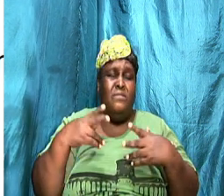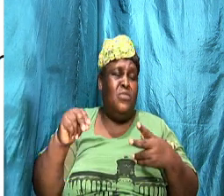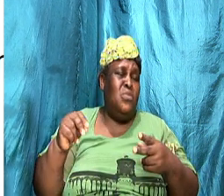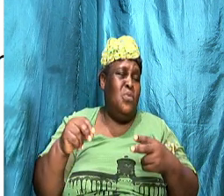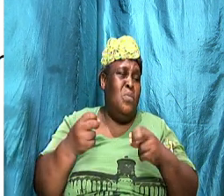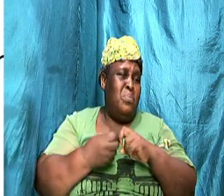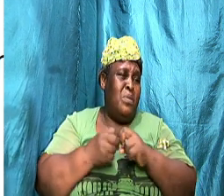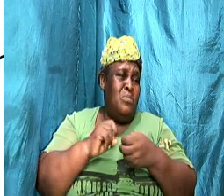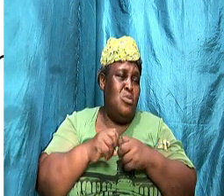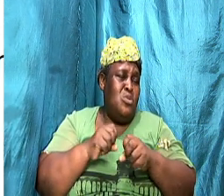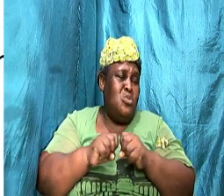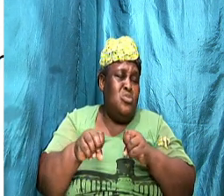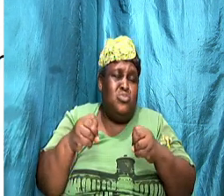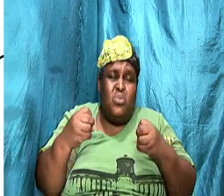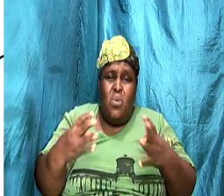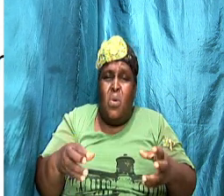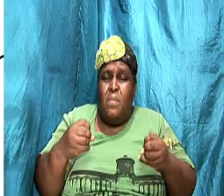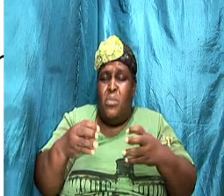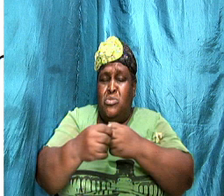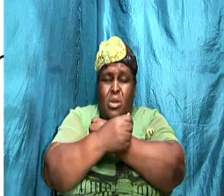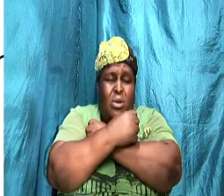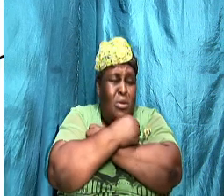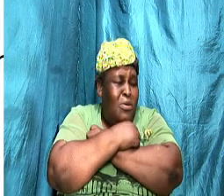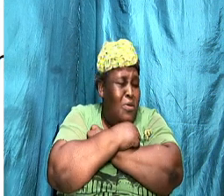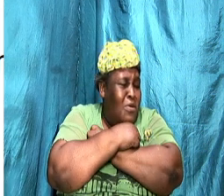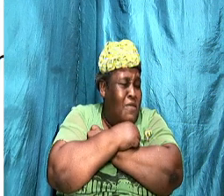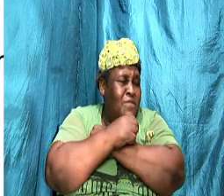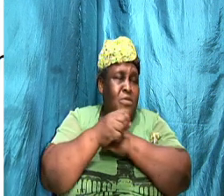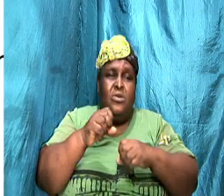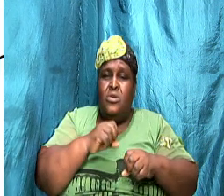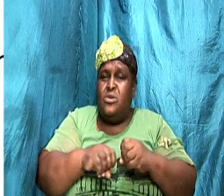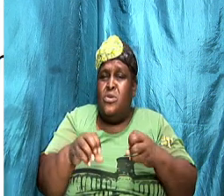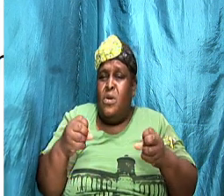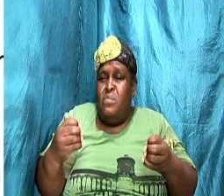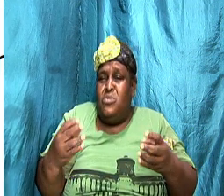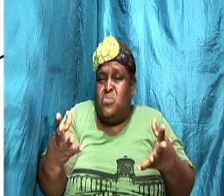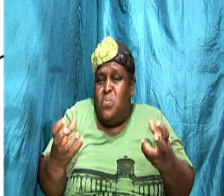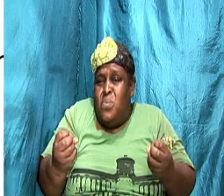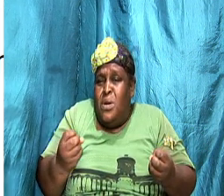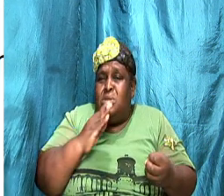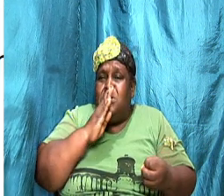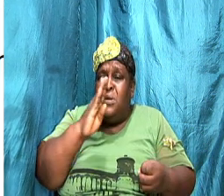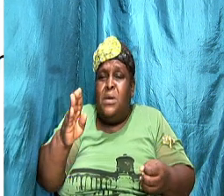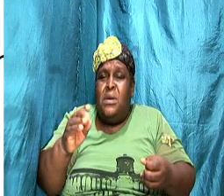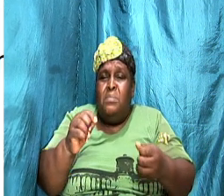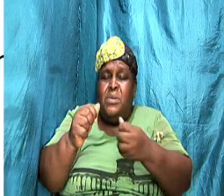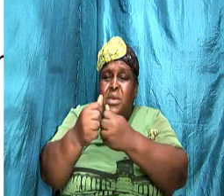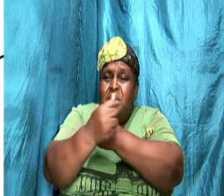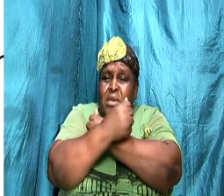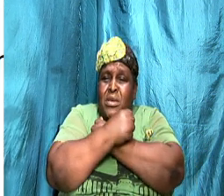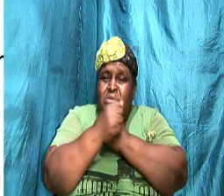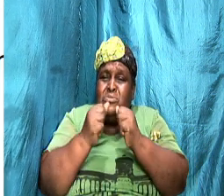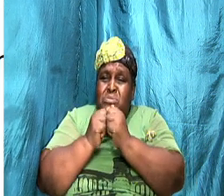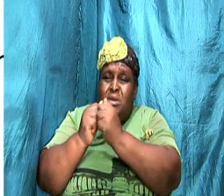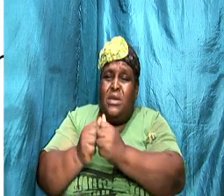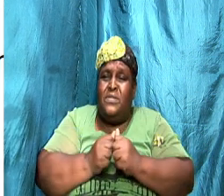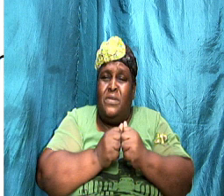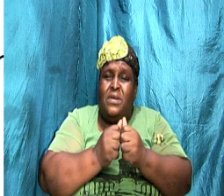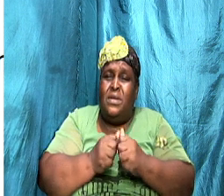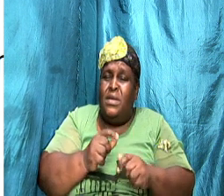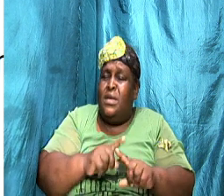much love there is so much bubbling there is so much wanting to be together you just can't do anything wrong